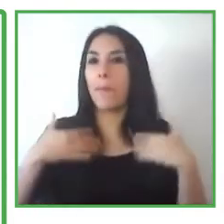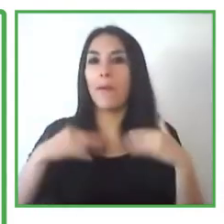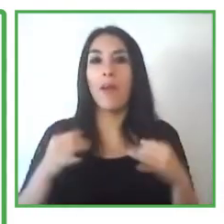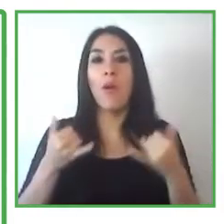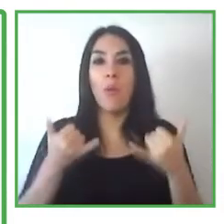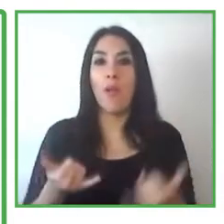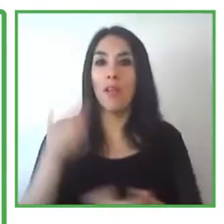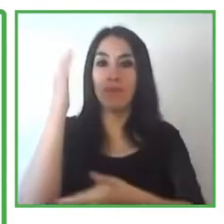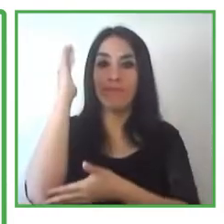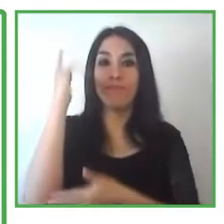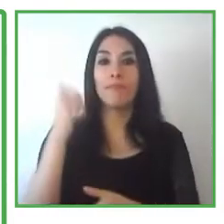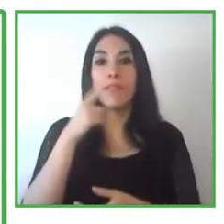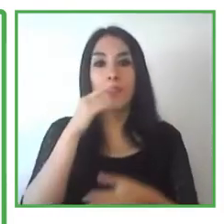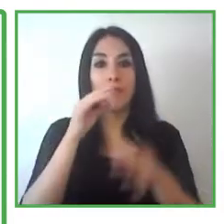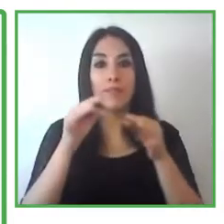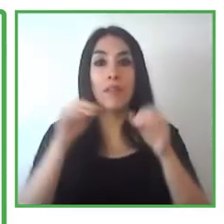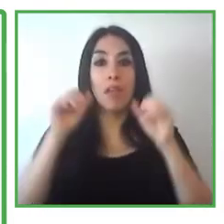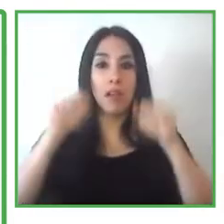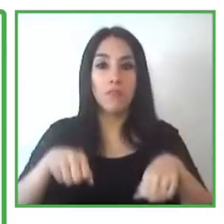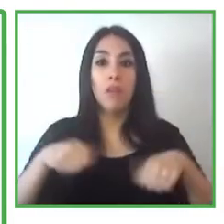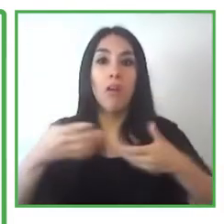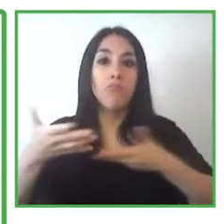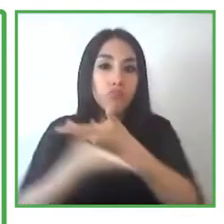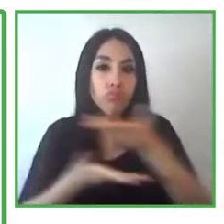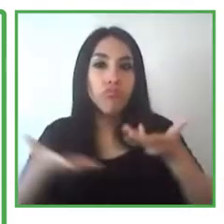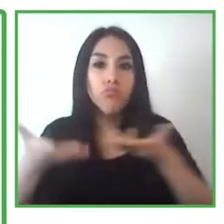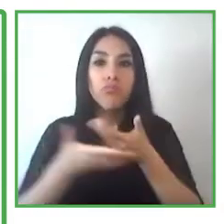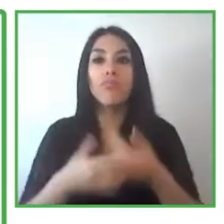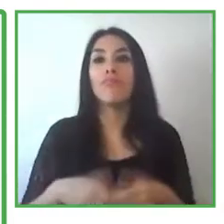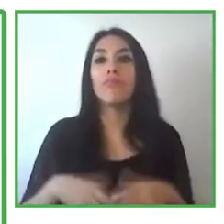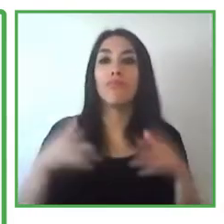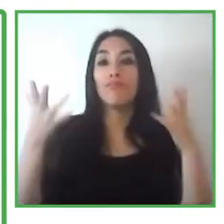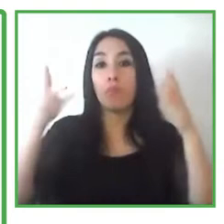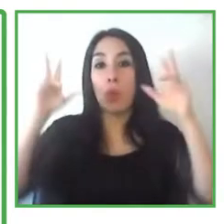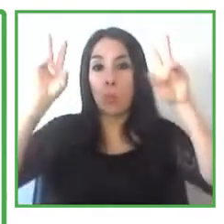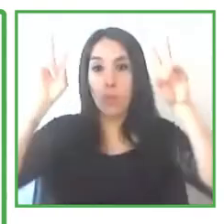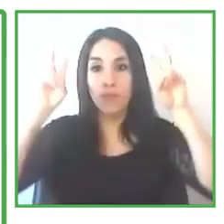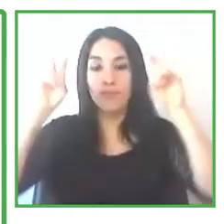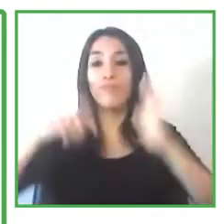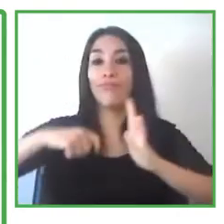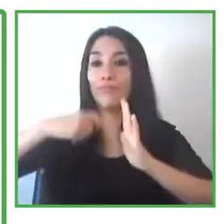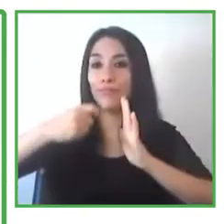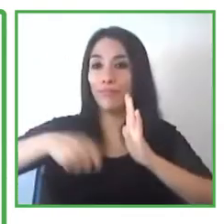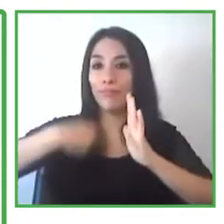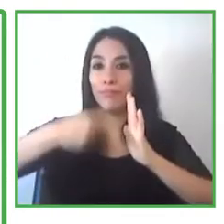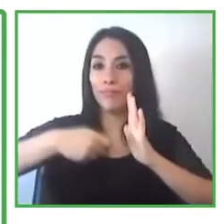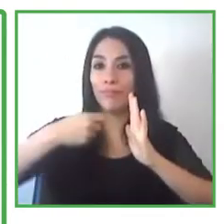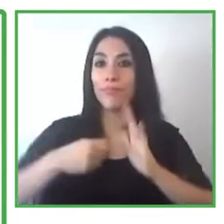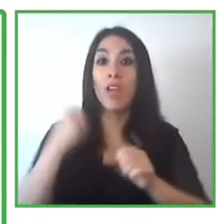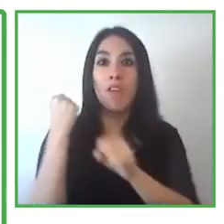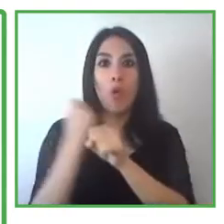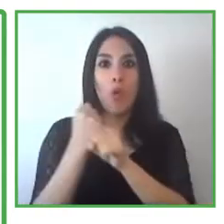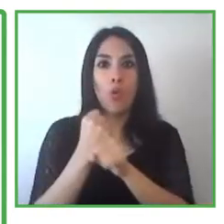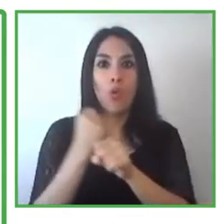you sharing this around this topic and the employee at the program in the inclusive